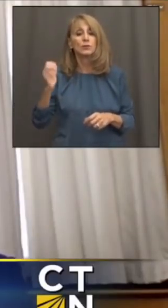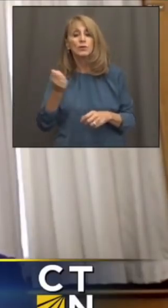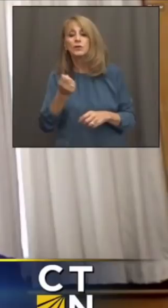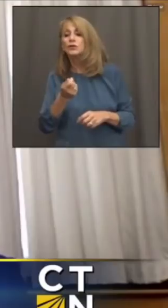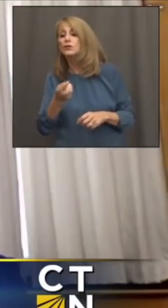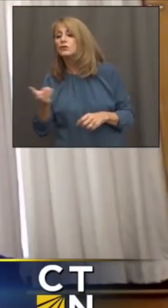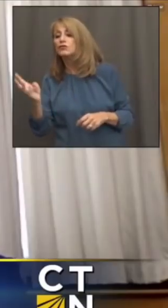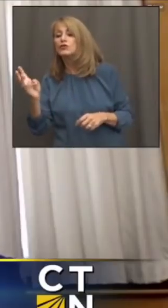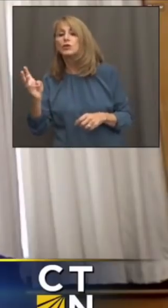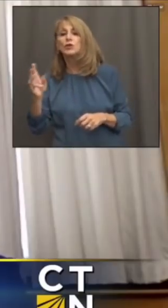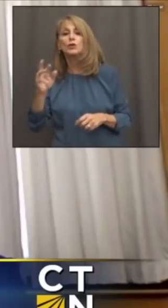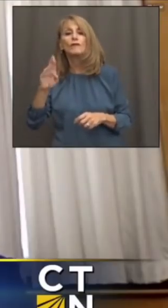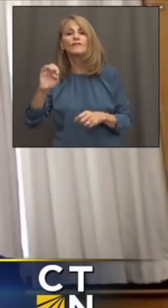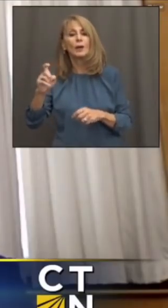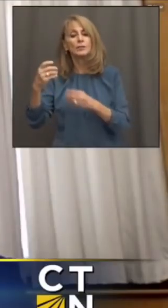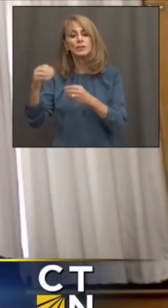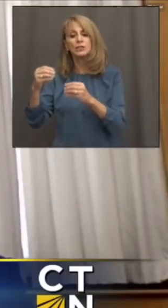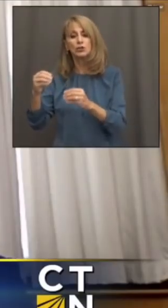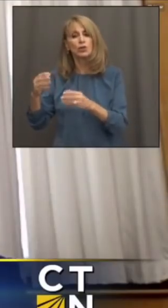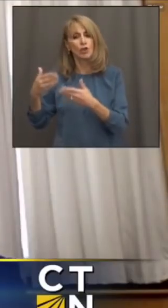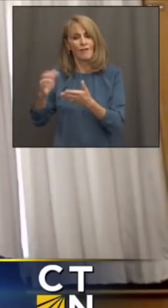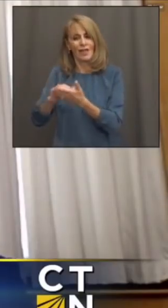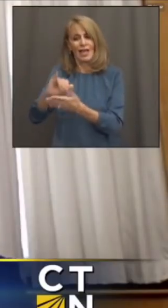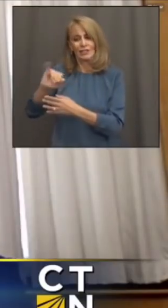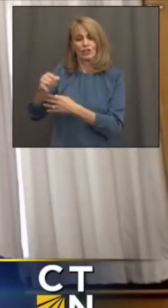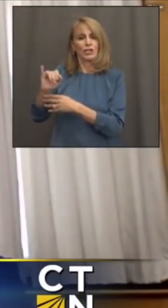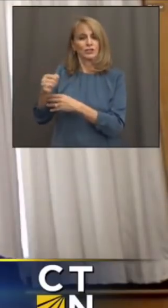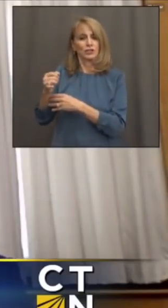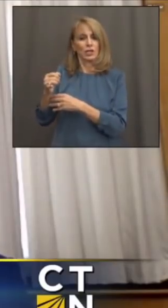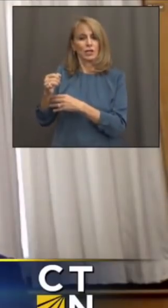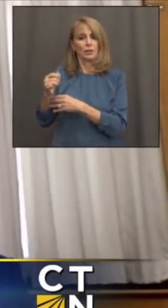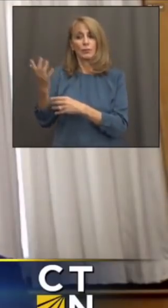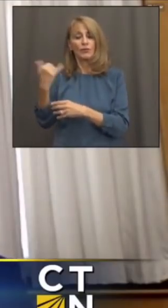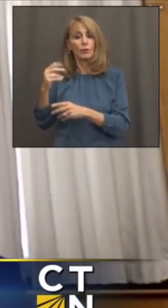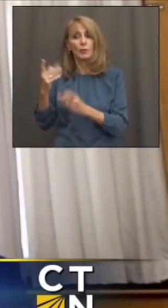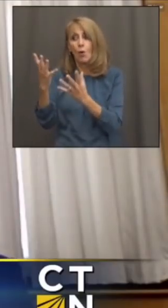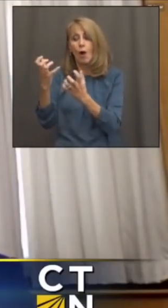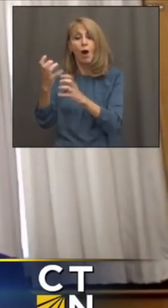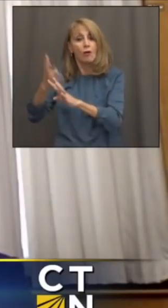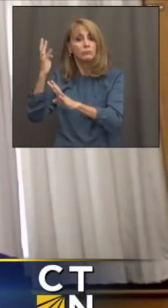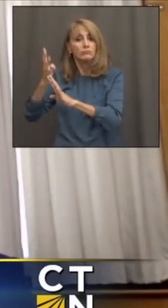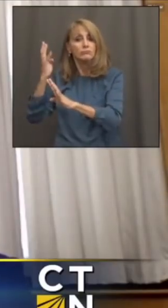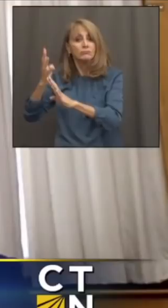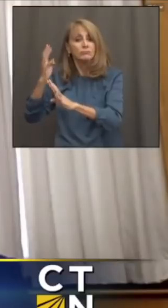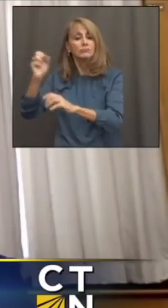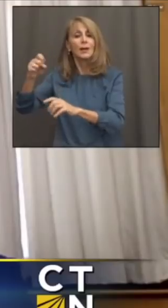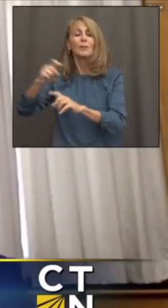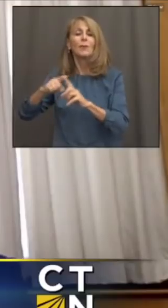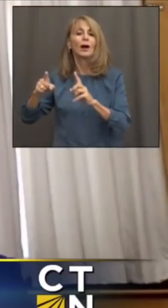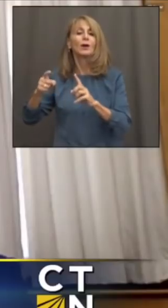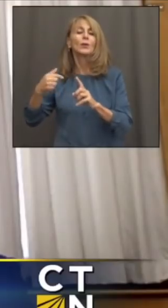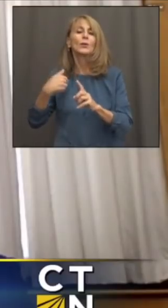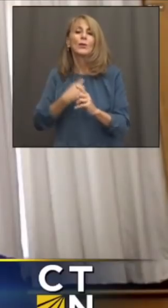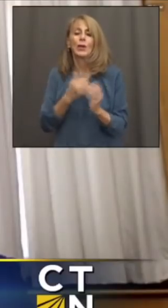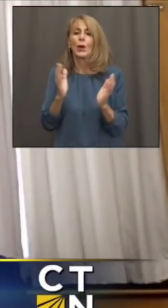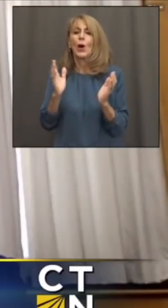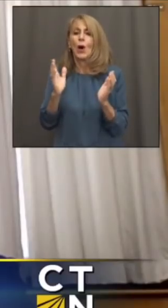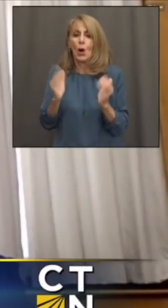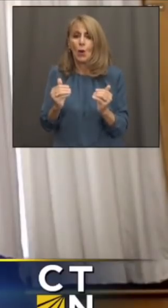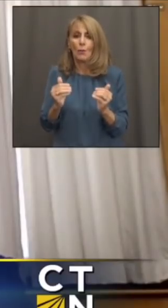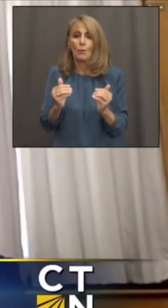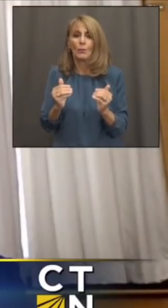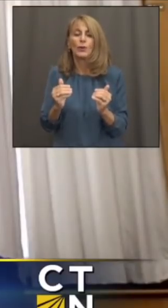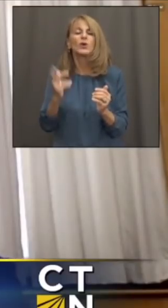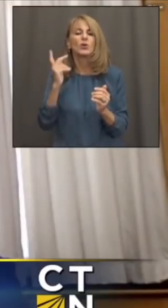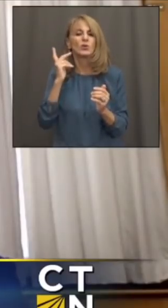of the smaller independent pharmacies have been offering J&J. We heard one instance where they had a real surge of demand there. Um, so we're hopeful that, you know, that we'll continue to